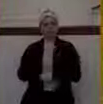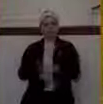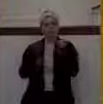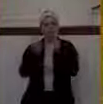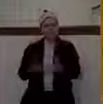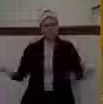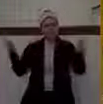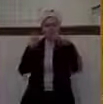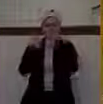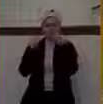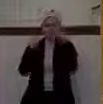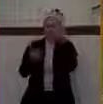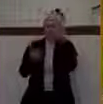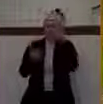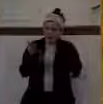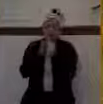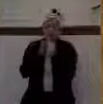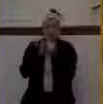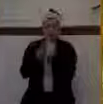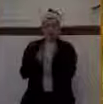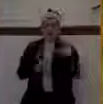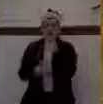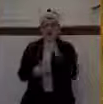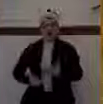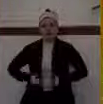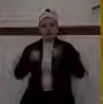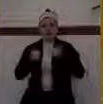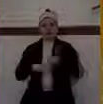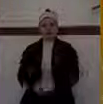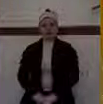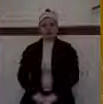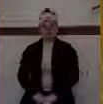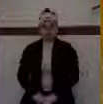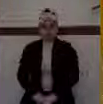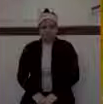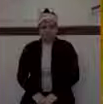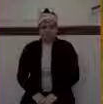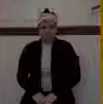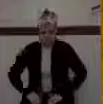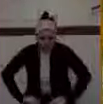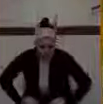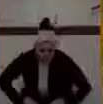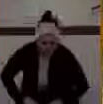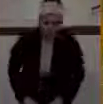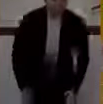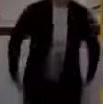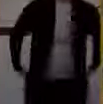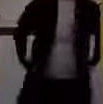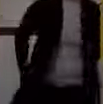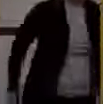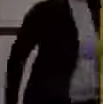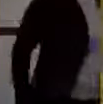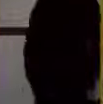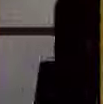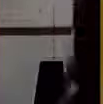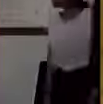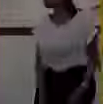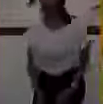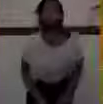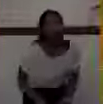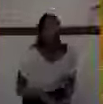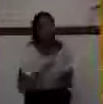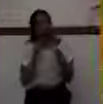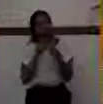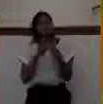to read God's Word in your life. But here's the second thing. These shields really communicated a